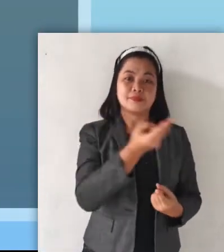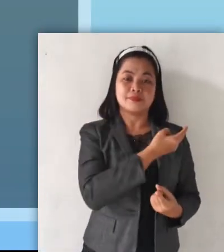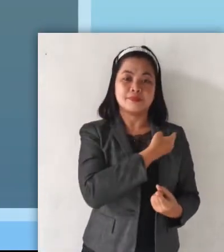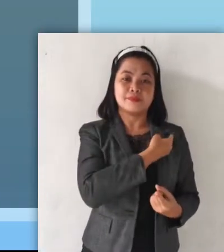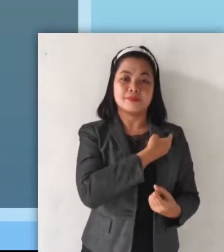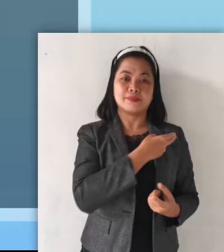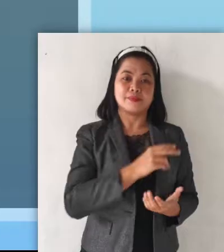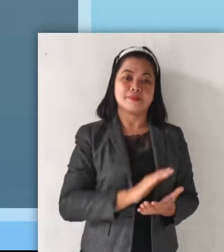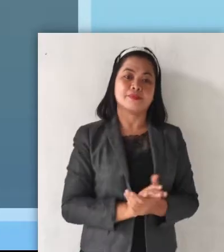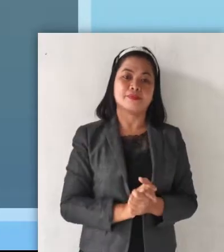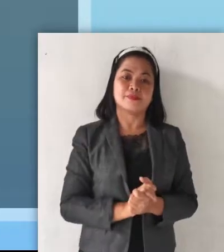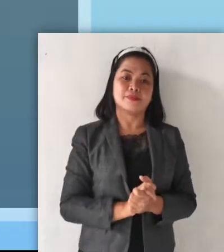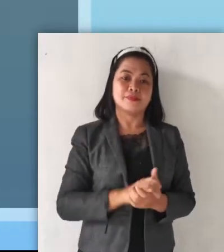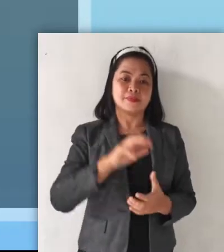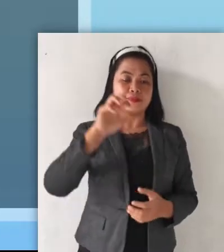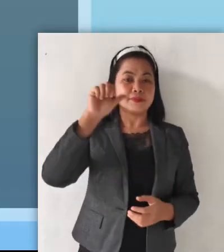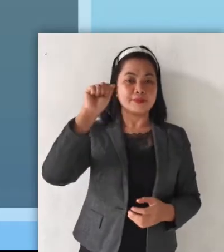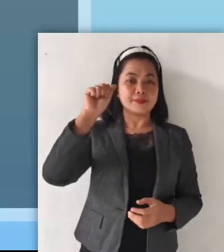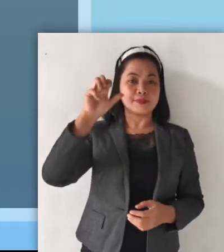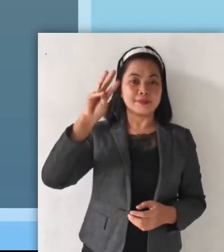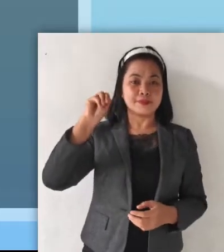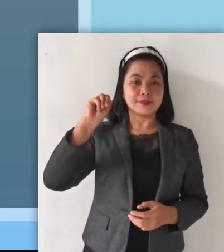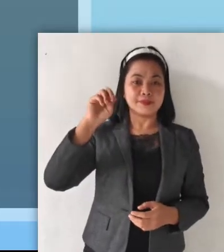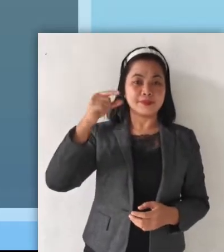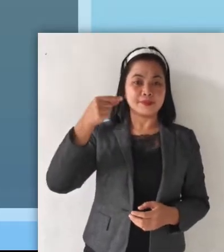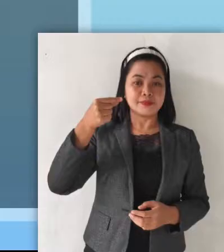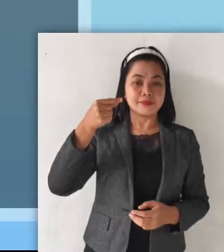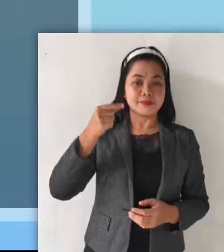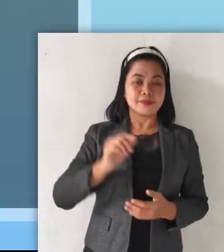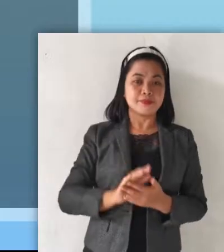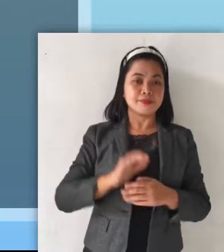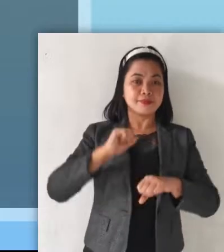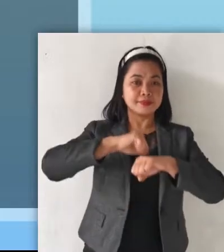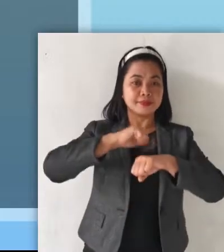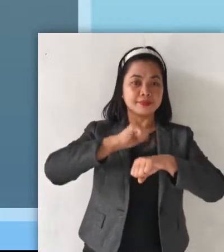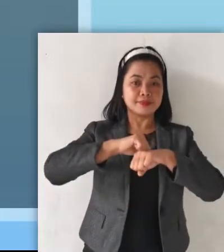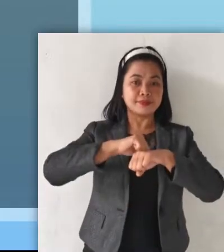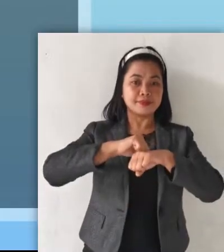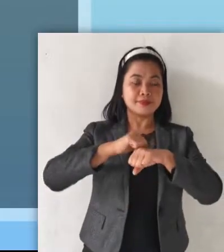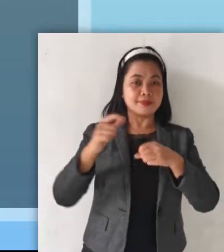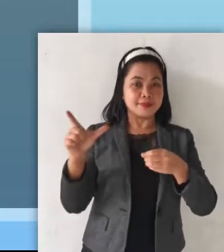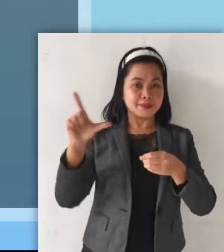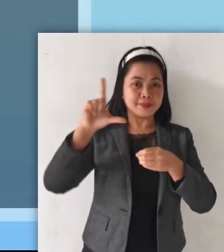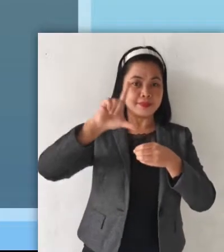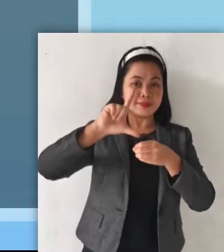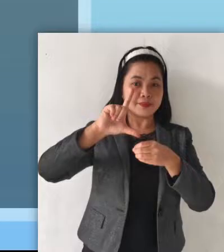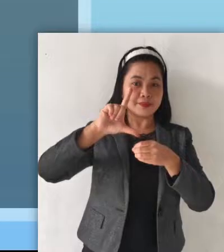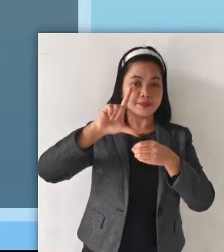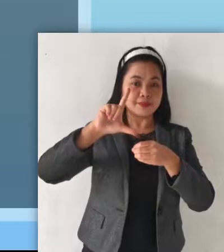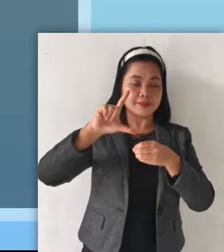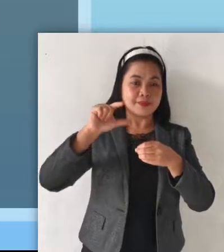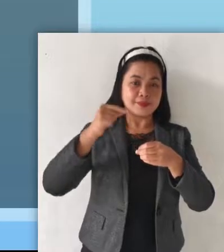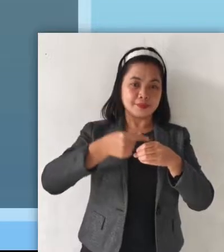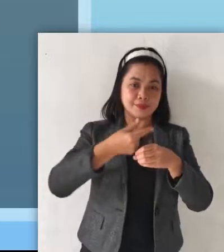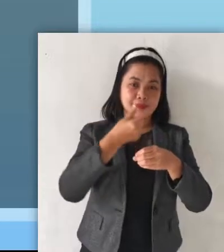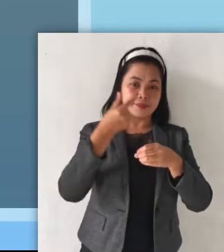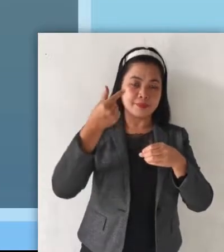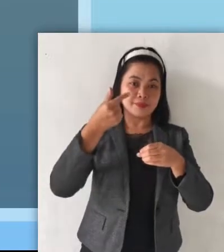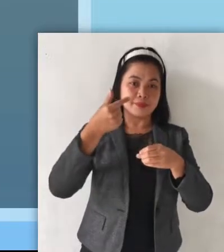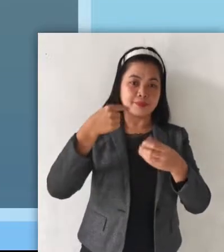Amor M. Garcia. Solid, liquid, gas.